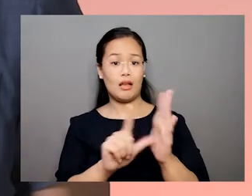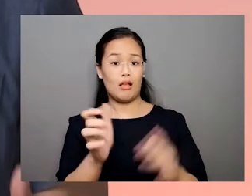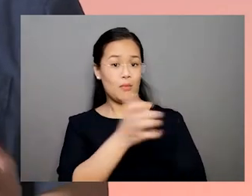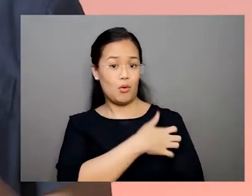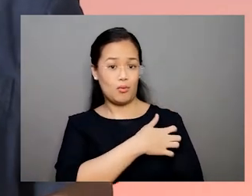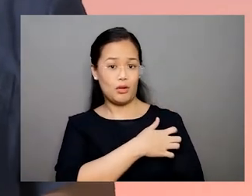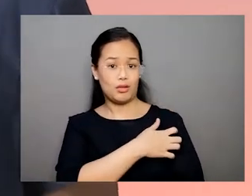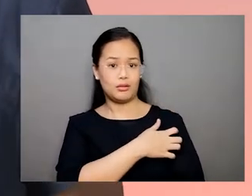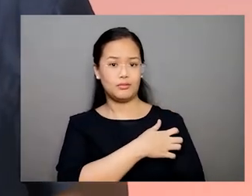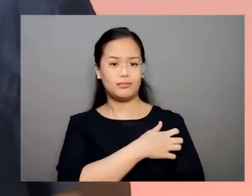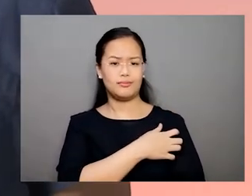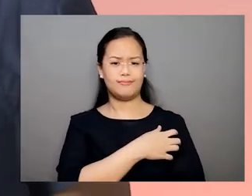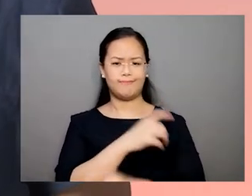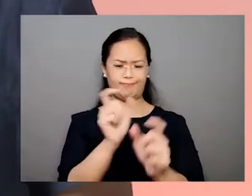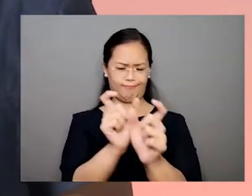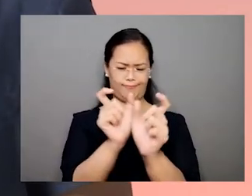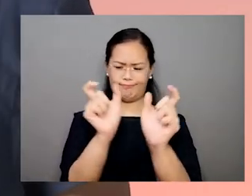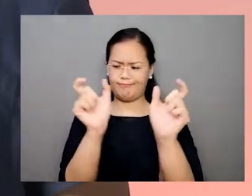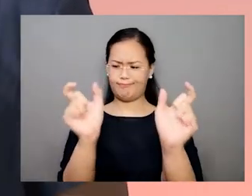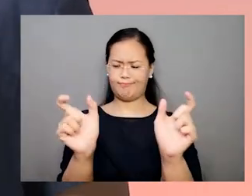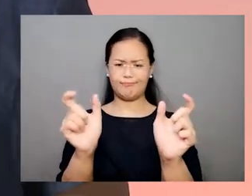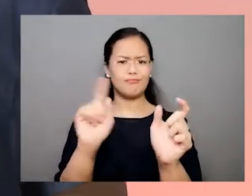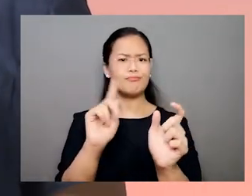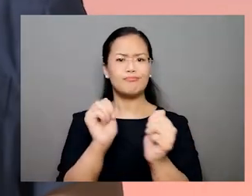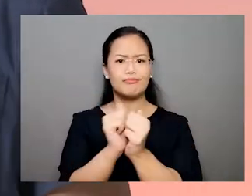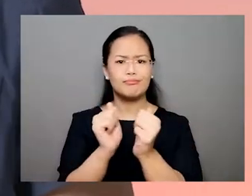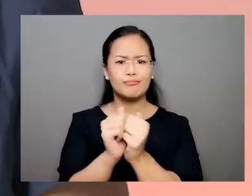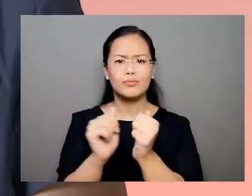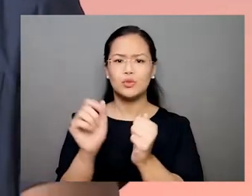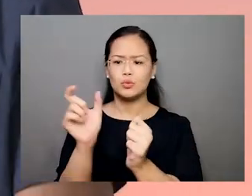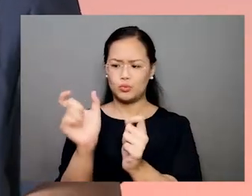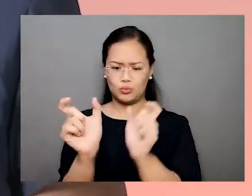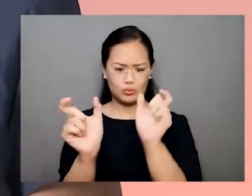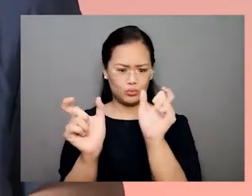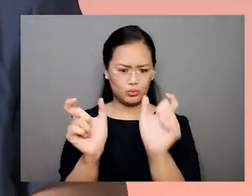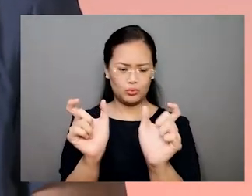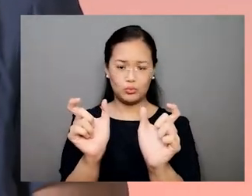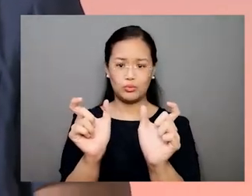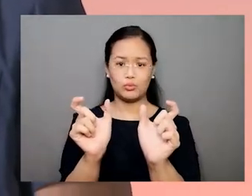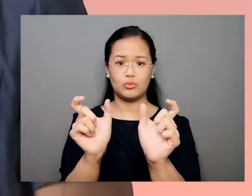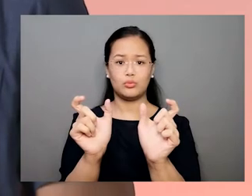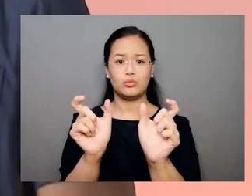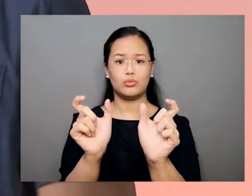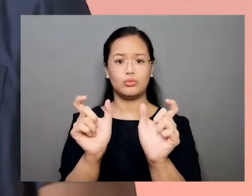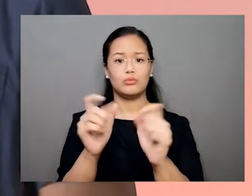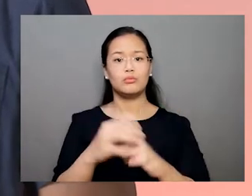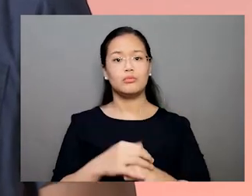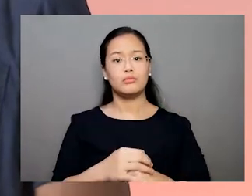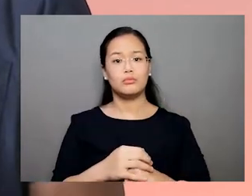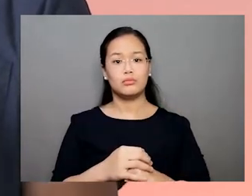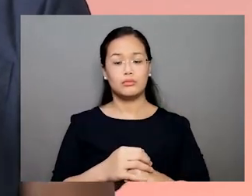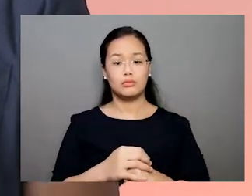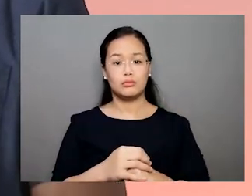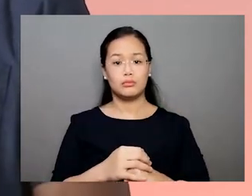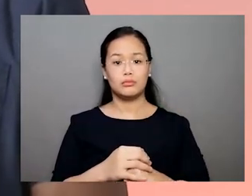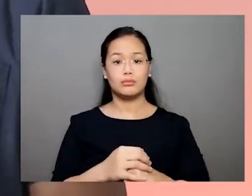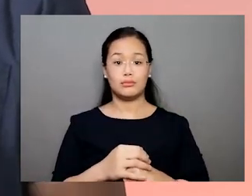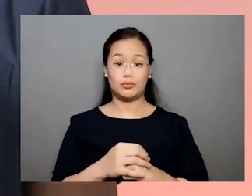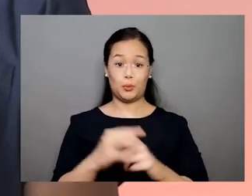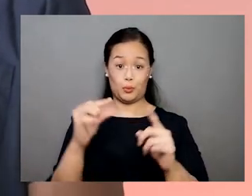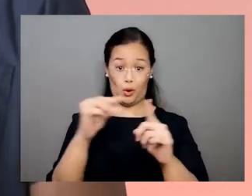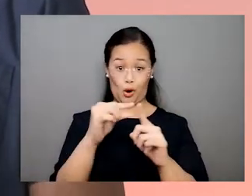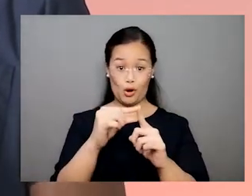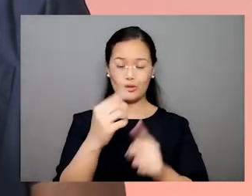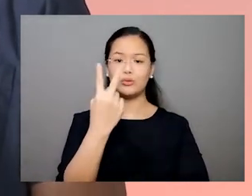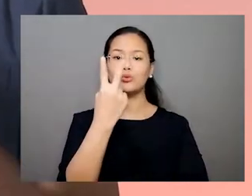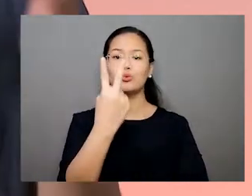Let us start with the term and let us dissect the term legal empowerment. The term is a combination of